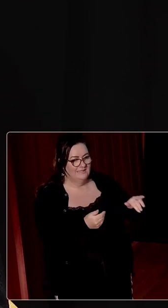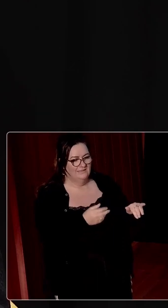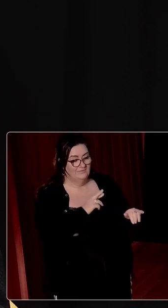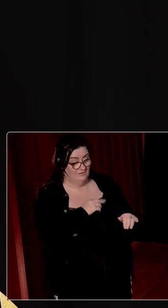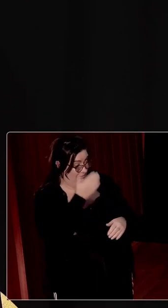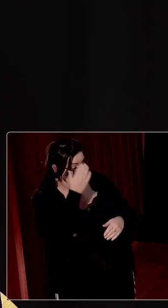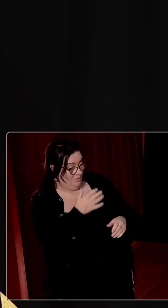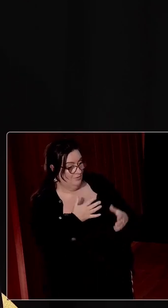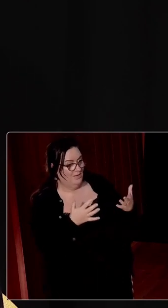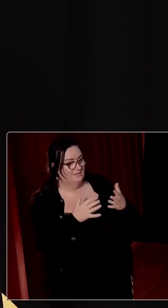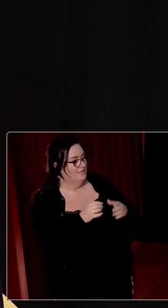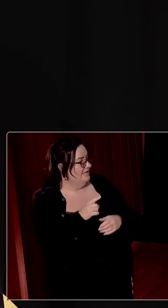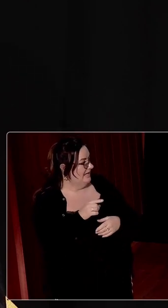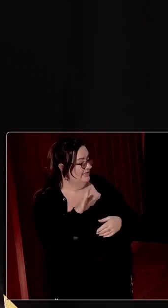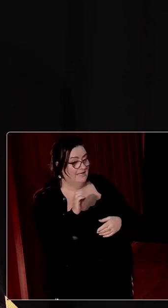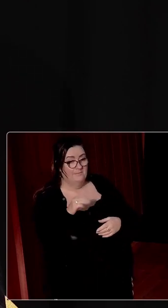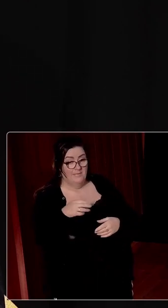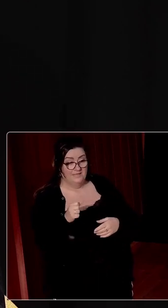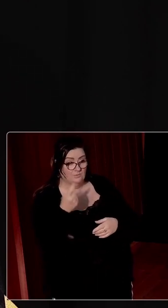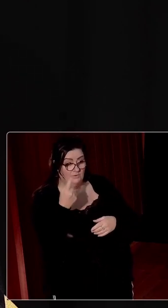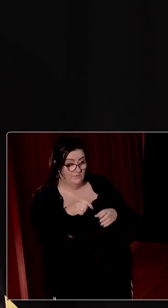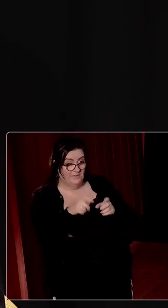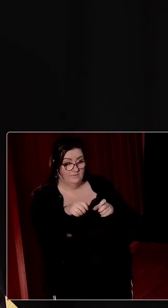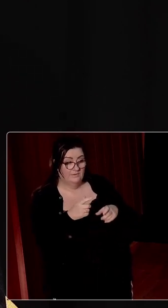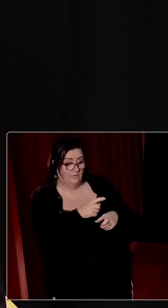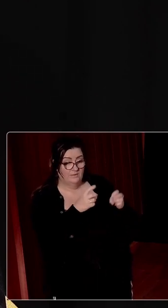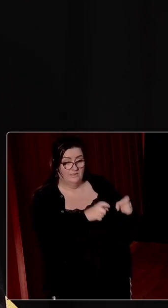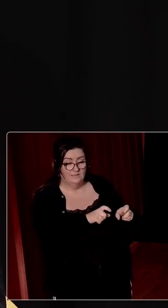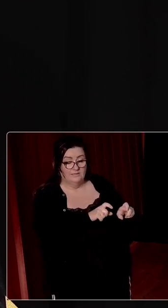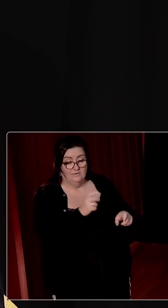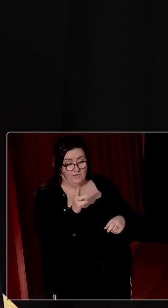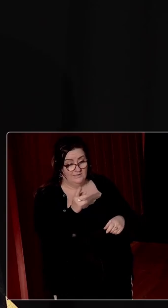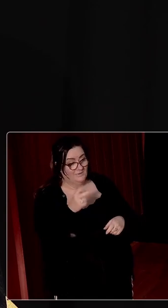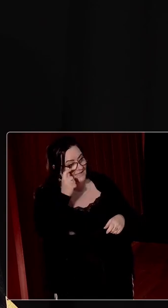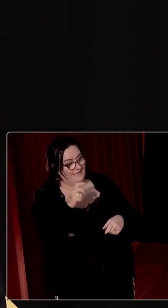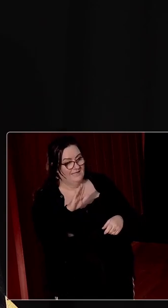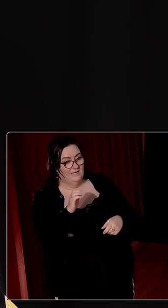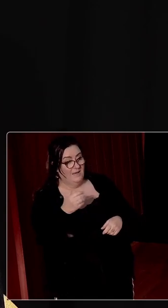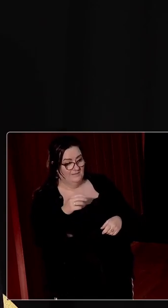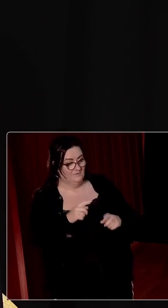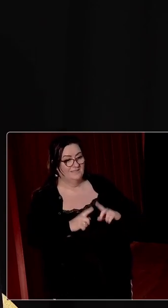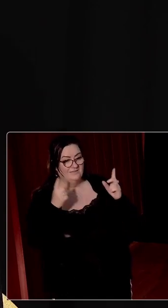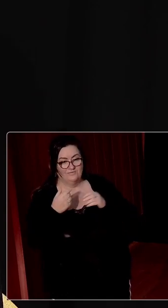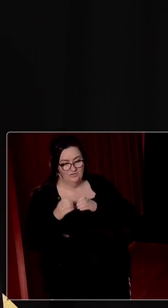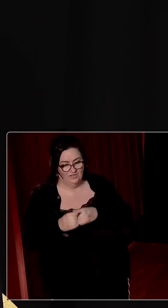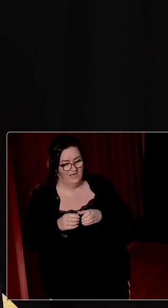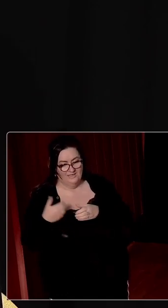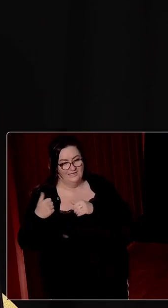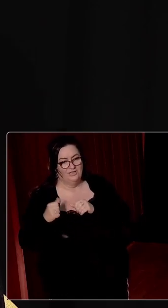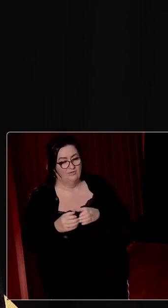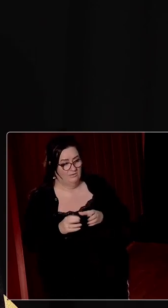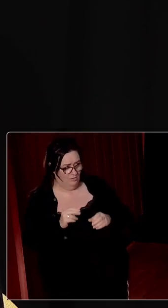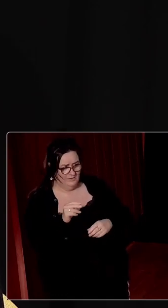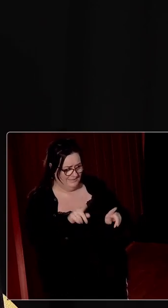stage, as you well know. And LeMass was one of that generation. And I was just going to say, you know, we often think of LeMass as a different generation. Of course he wasn't. mean, one of the reasons why